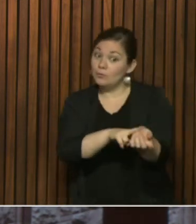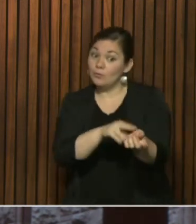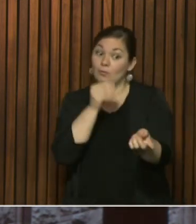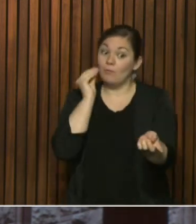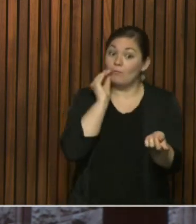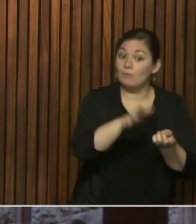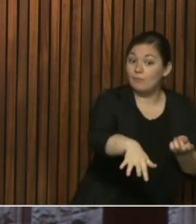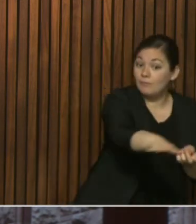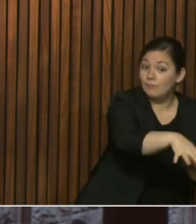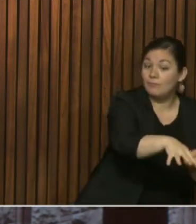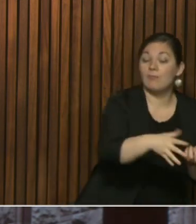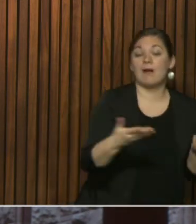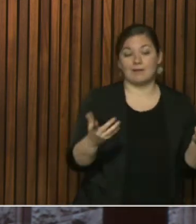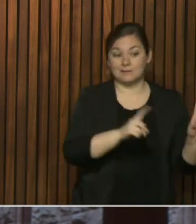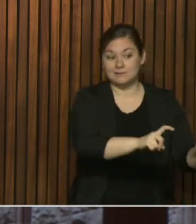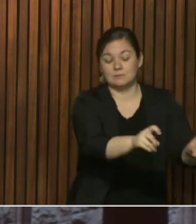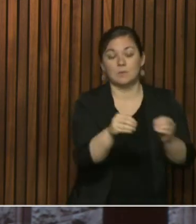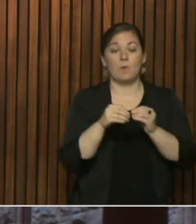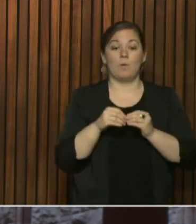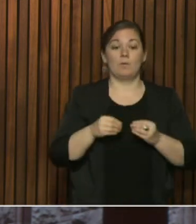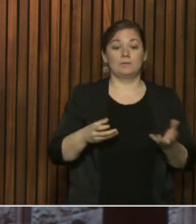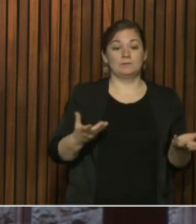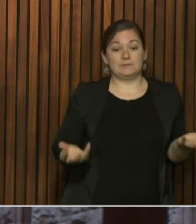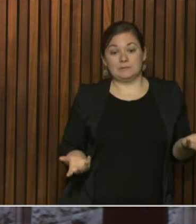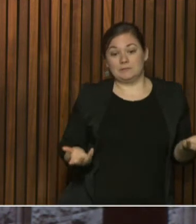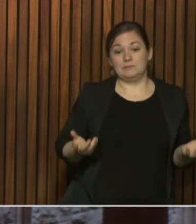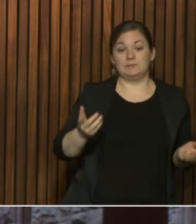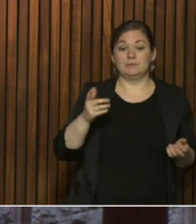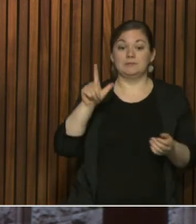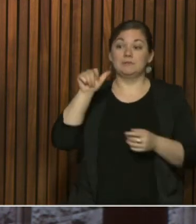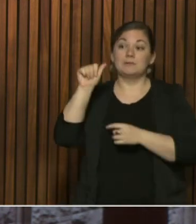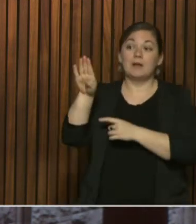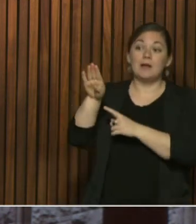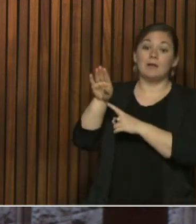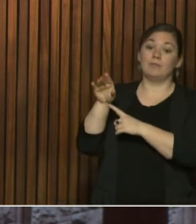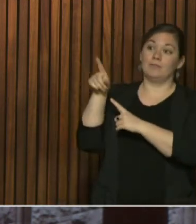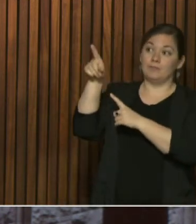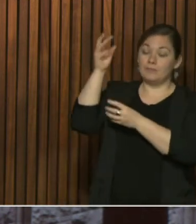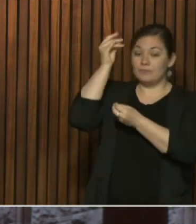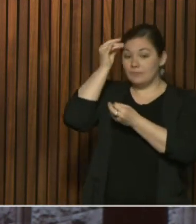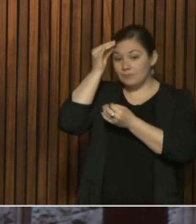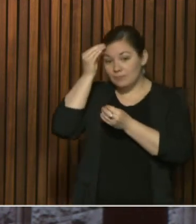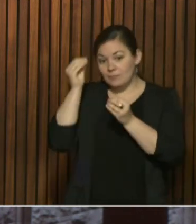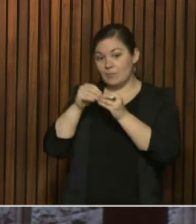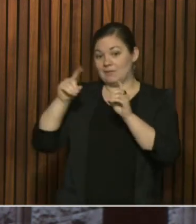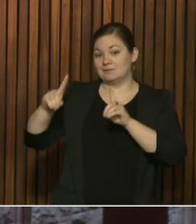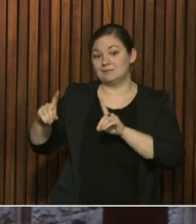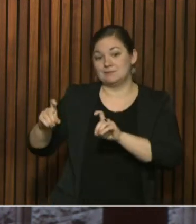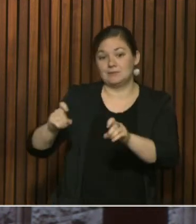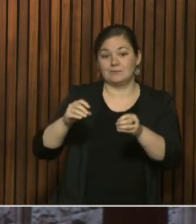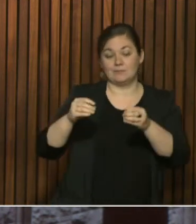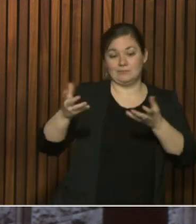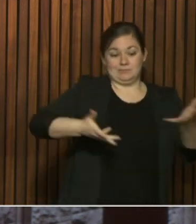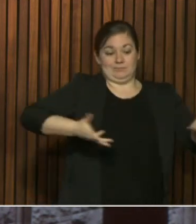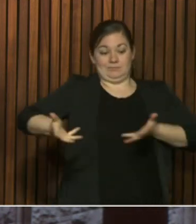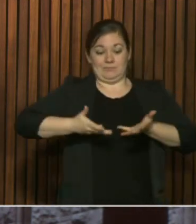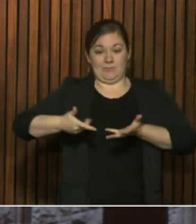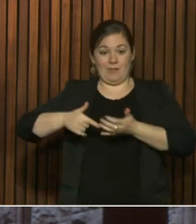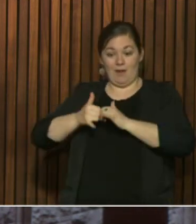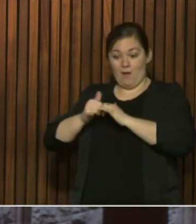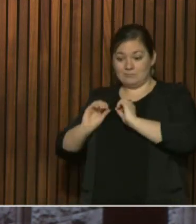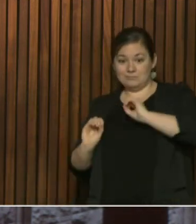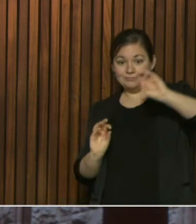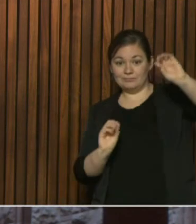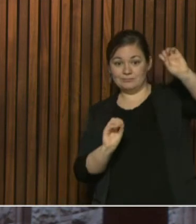and surveillance group are looking at other strategies to utilize this capacity to give us even better data, wider data, of which